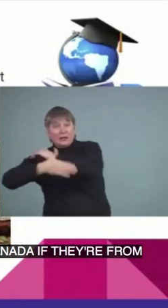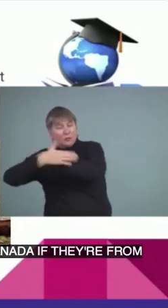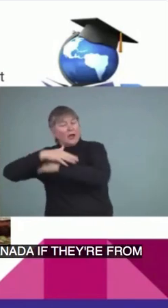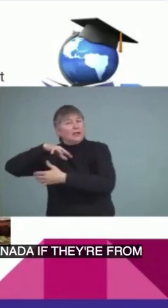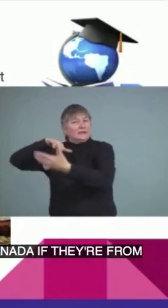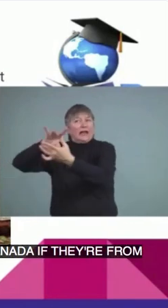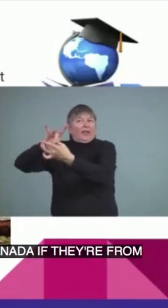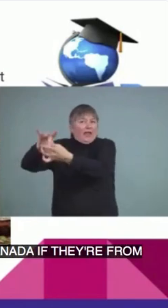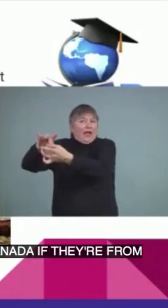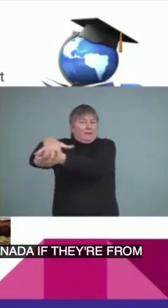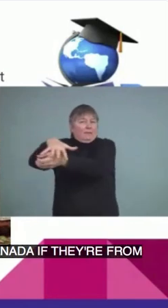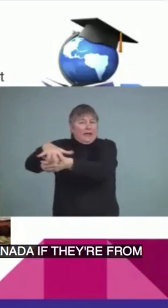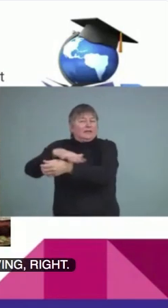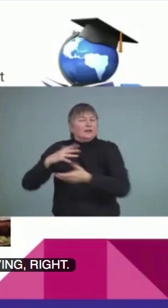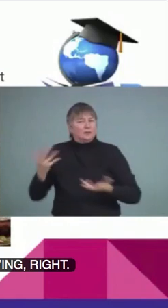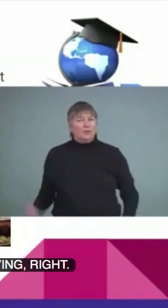right? Mm-hmm.